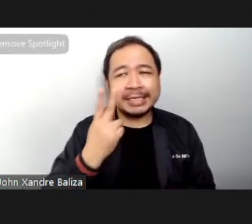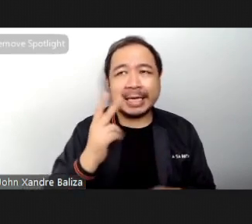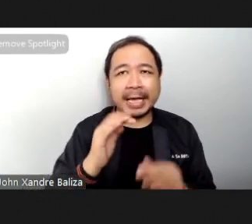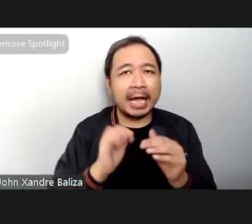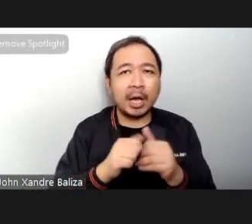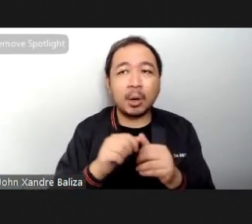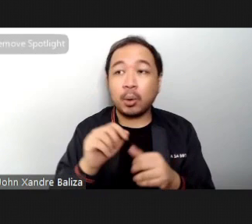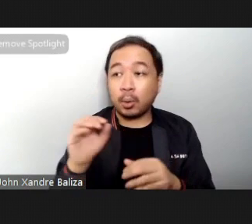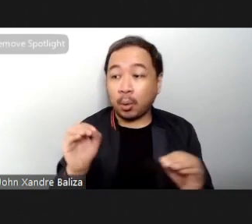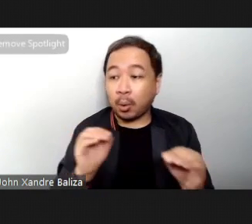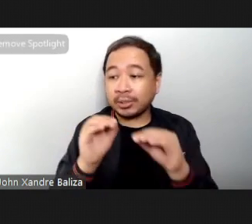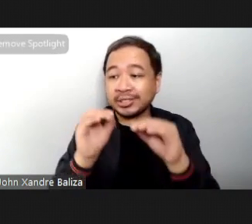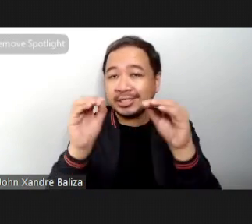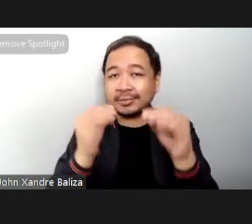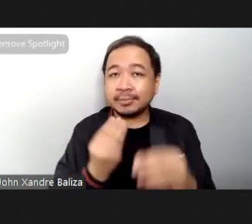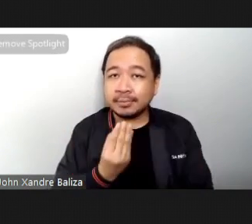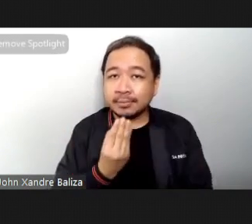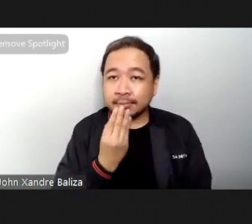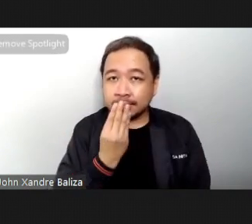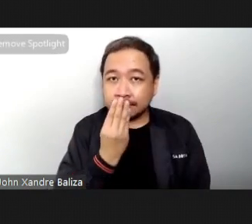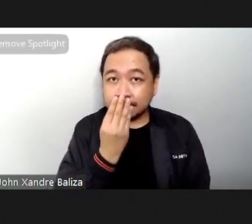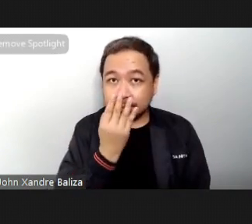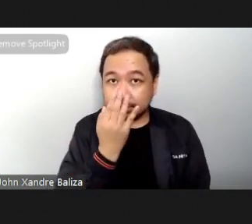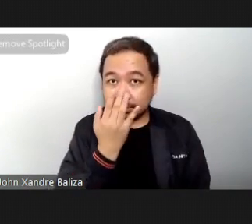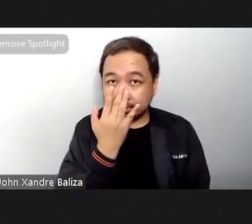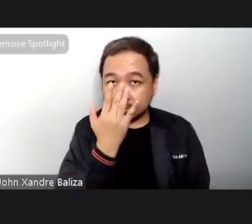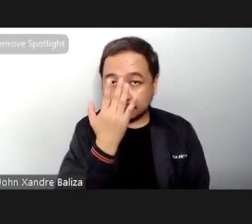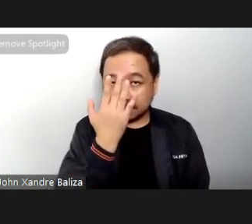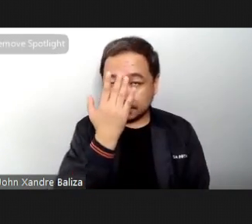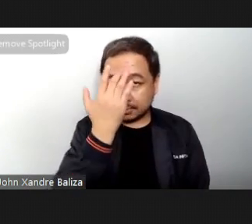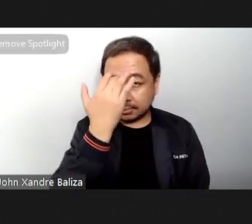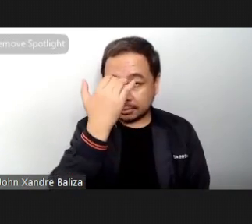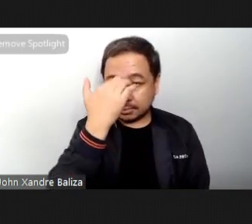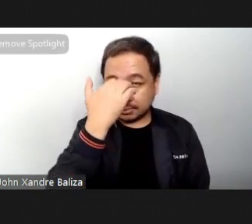and down to your lungs as you breathe in.